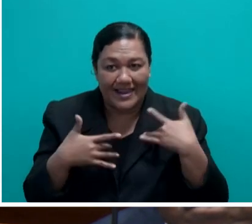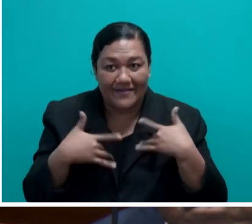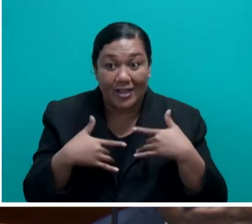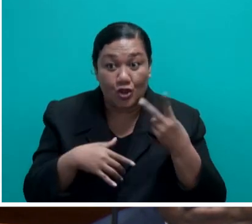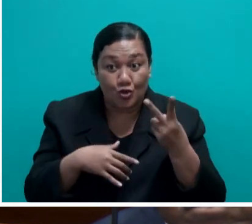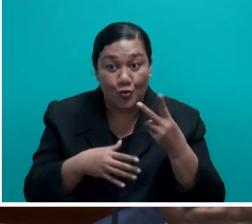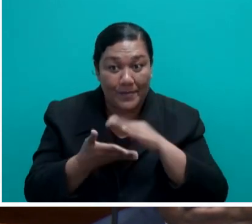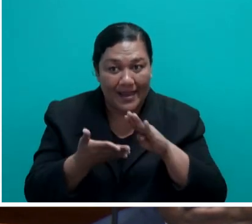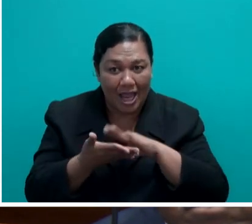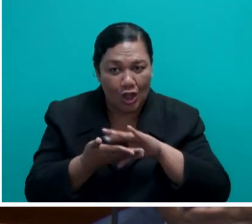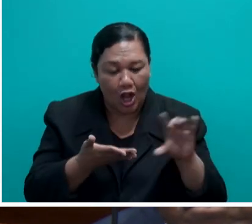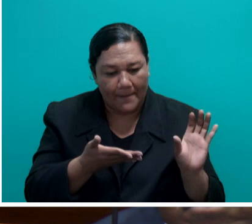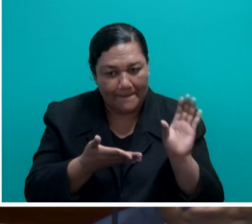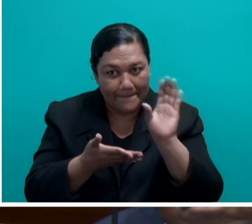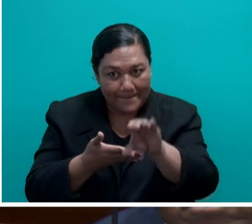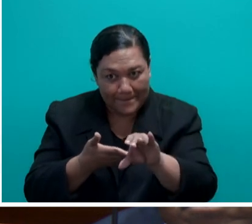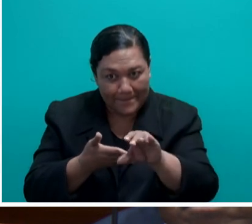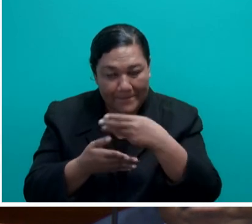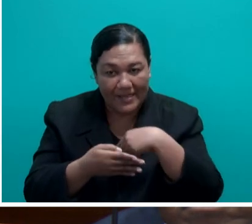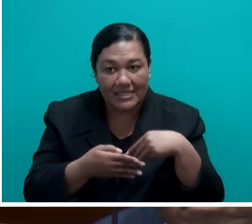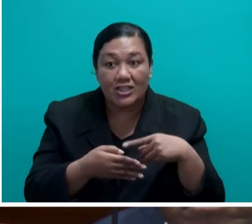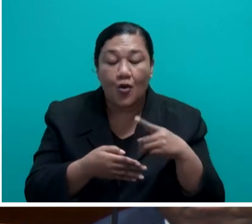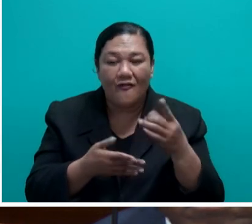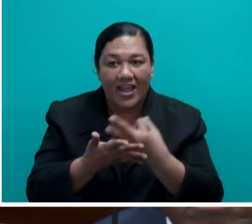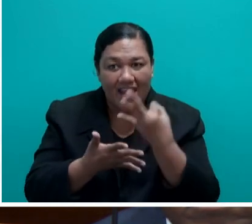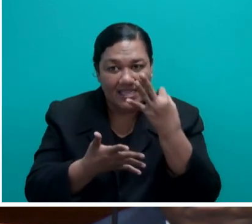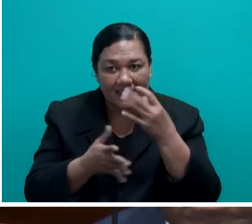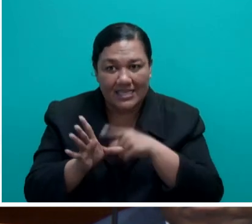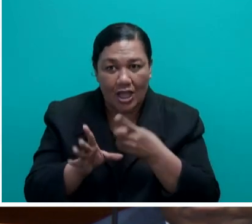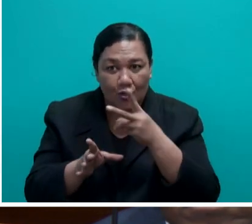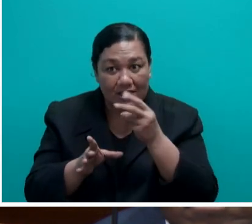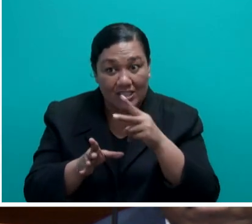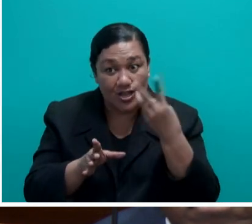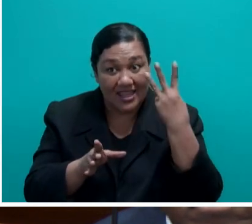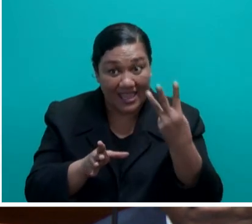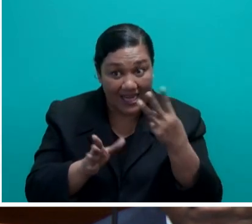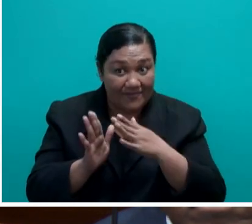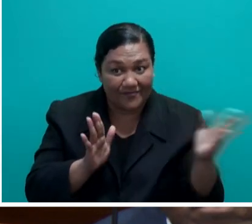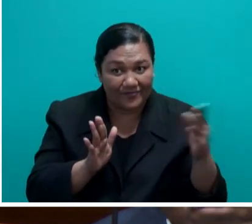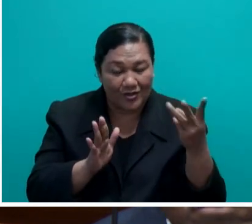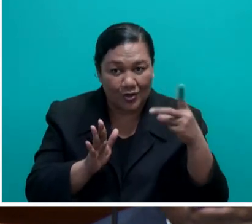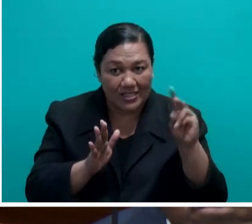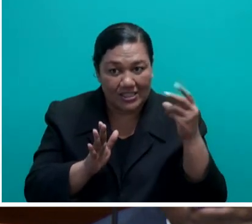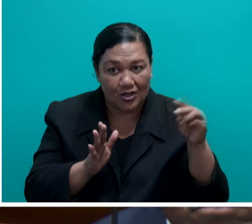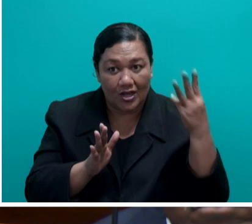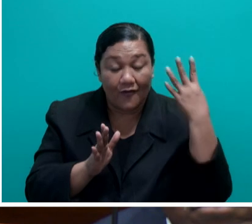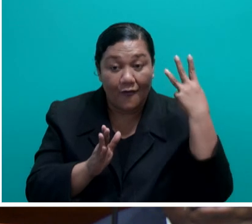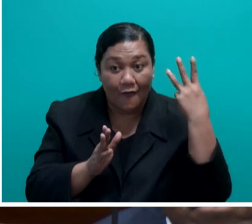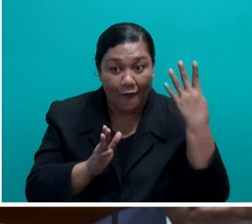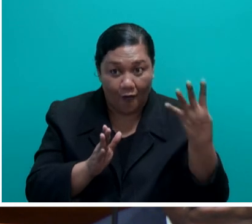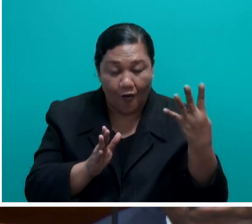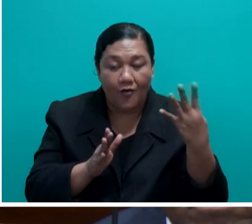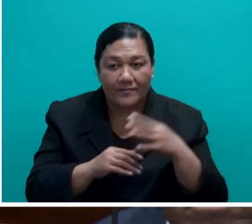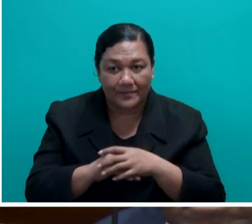allocated to the Ministry in the financial year 2023-2024 was for this. Madam Deputy Speaker, the